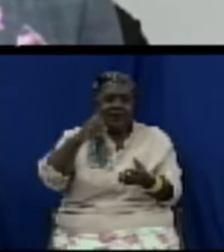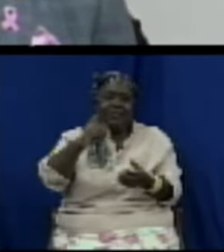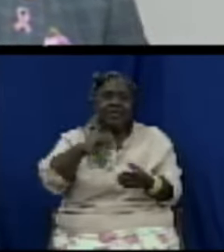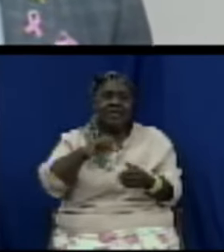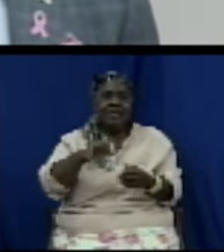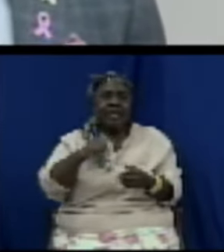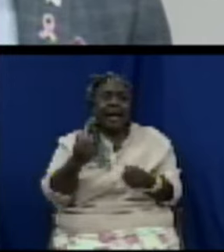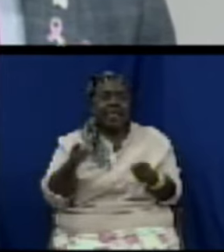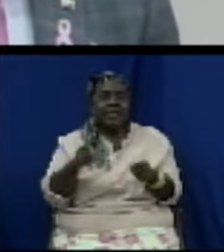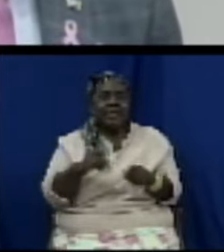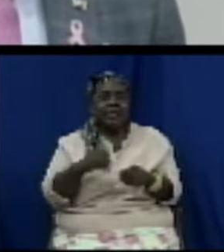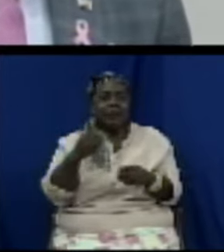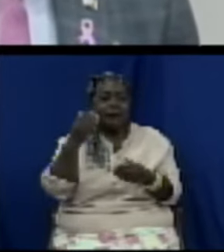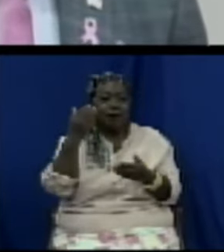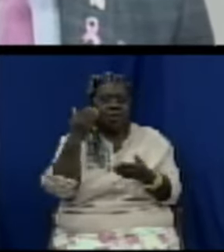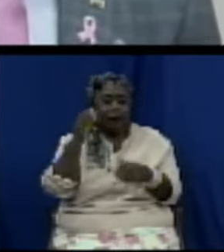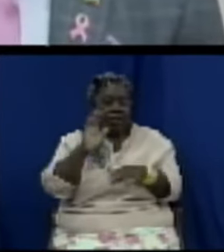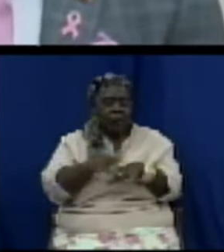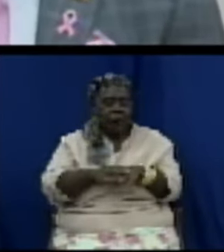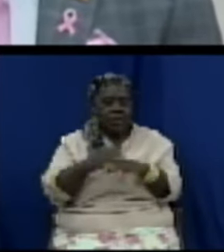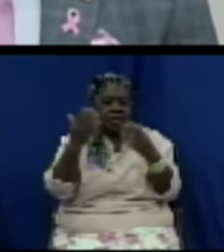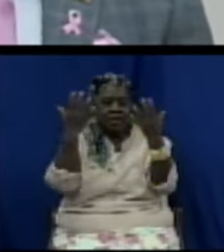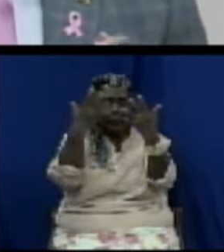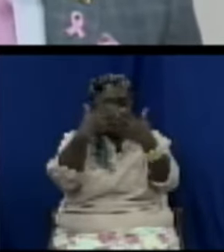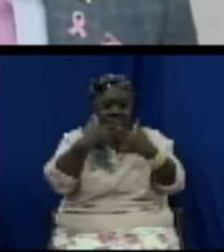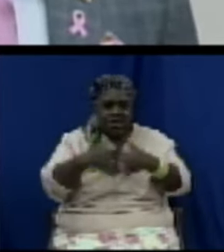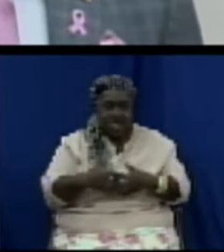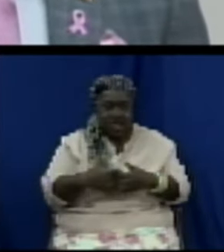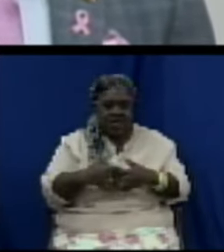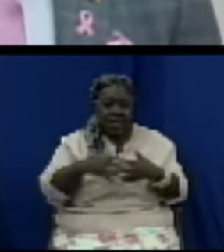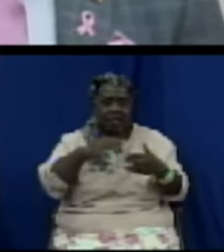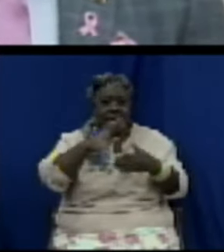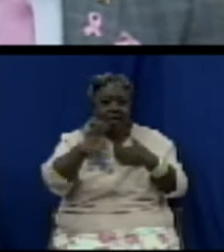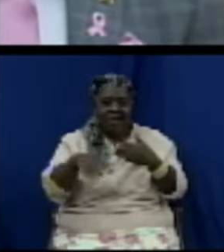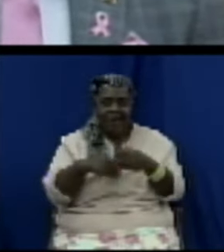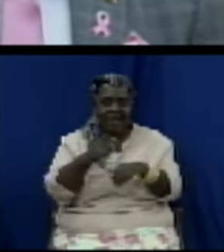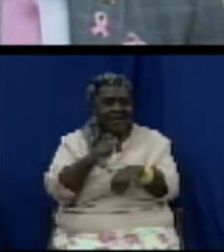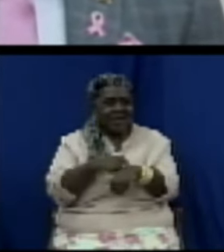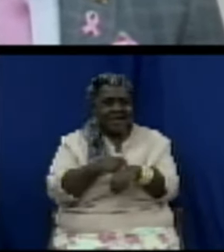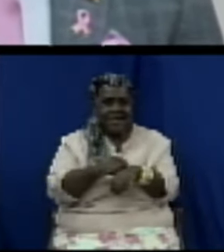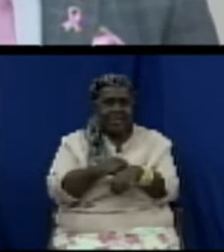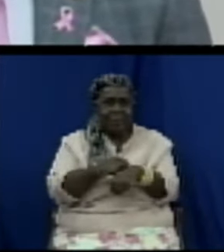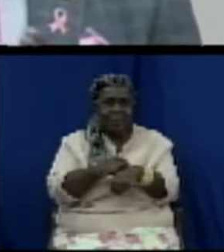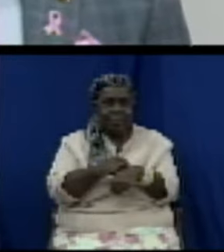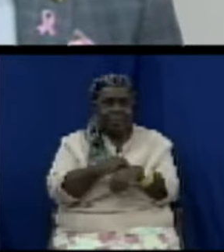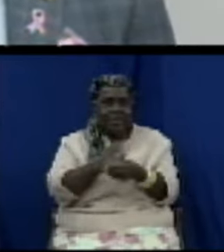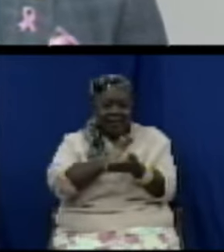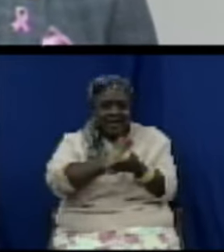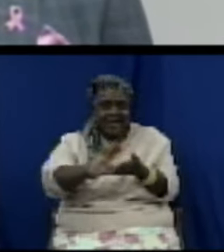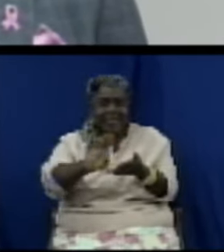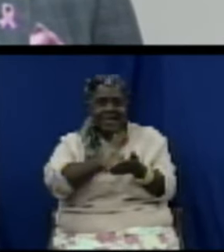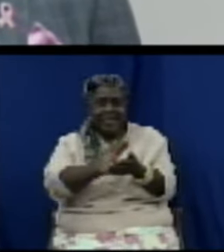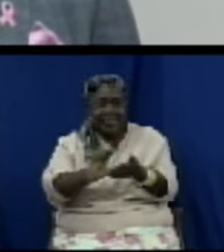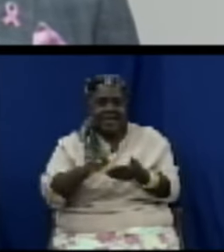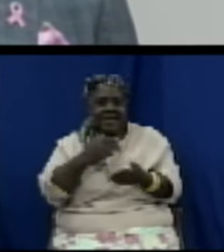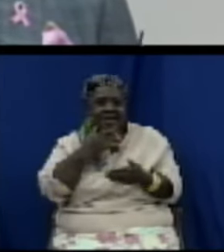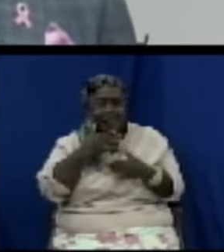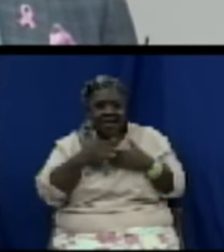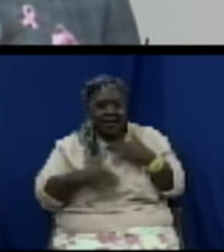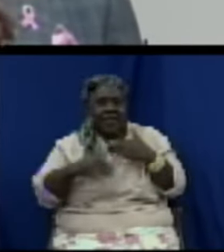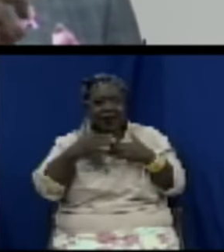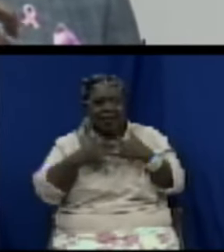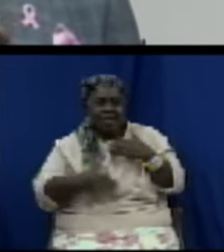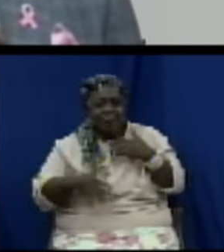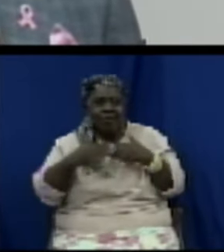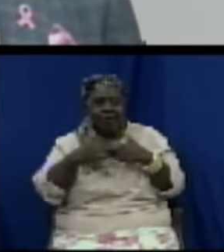for multiple decades. And so from all perspective, renal transplant is the best scenario. We can have